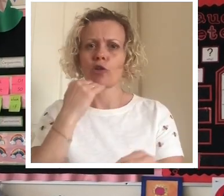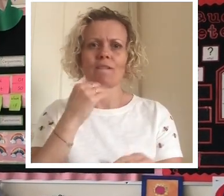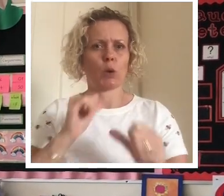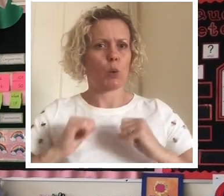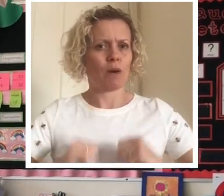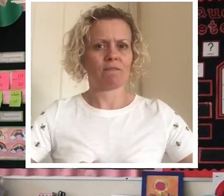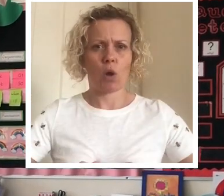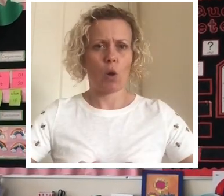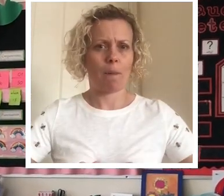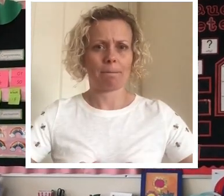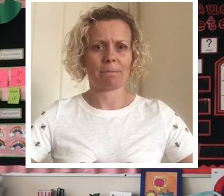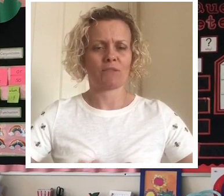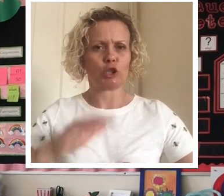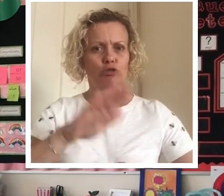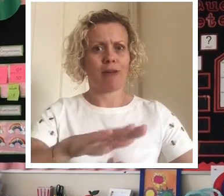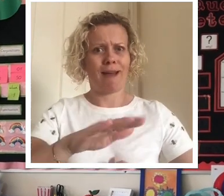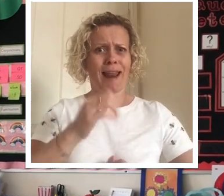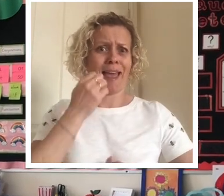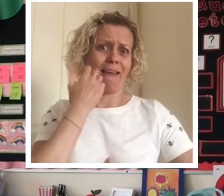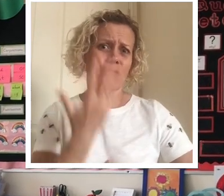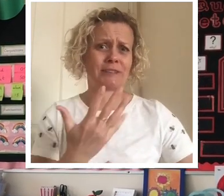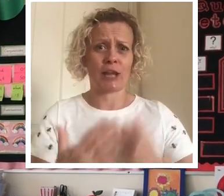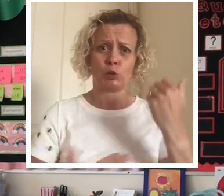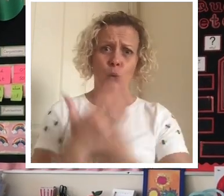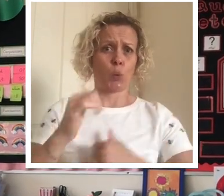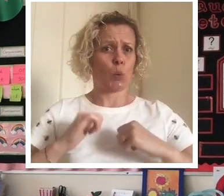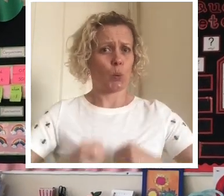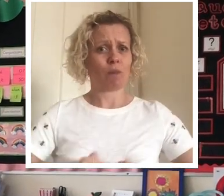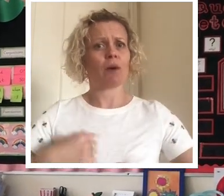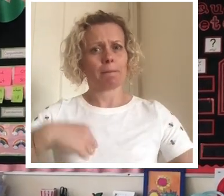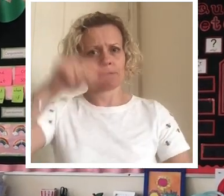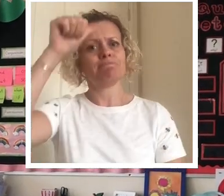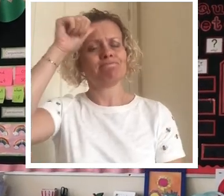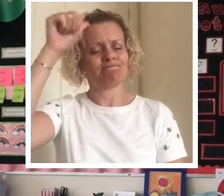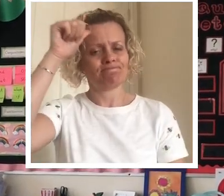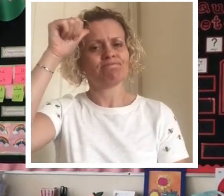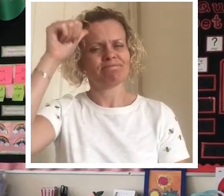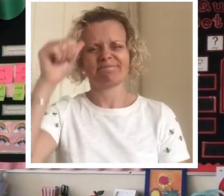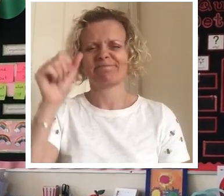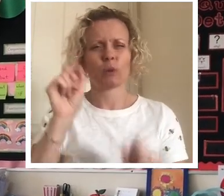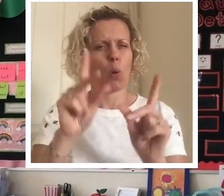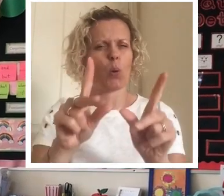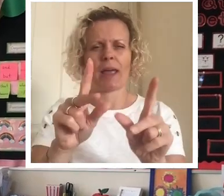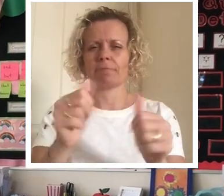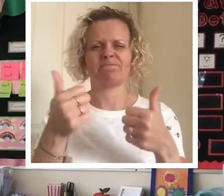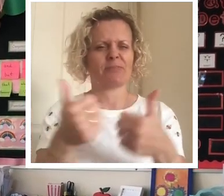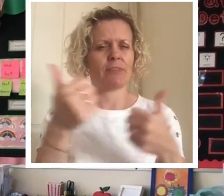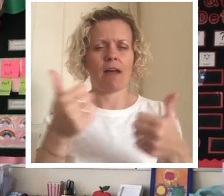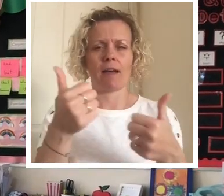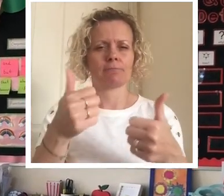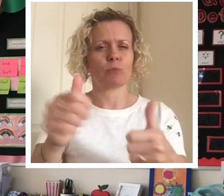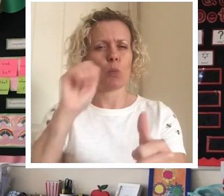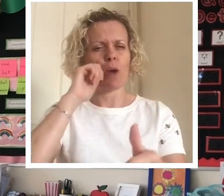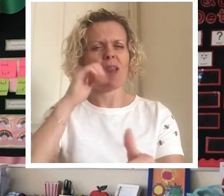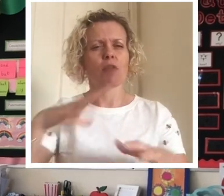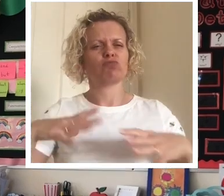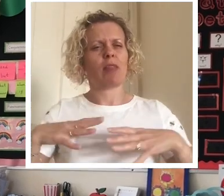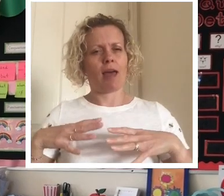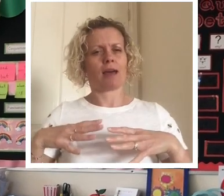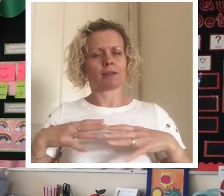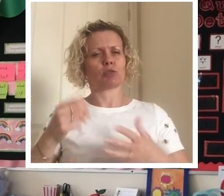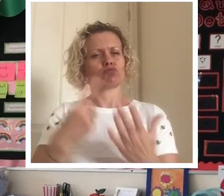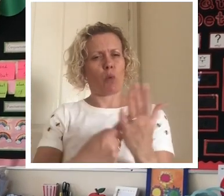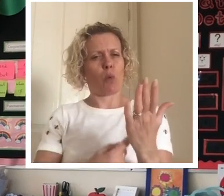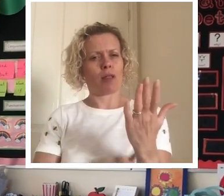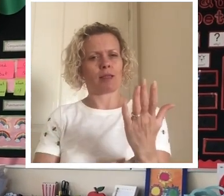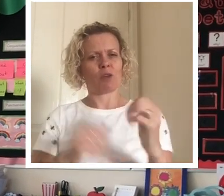uniform to put their child in clean uniform every day. That's okay, we were going to relax the school uniform